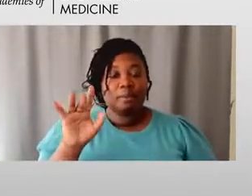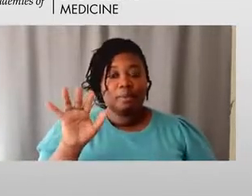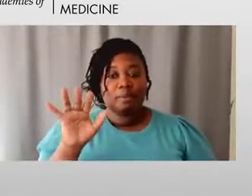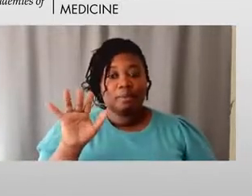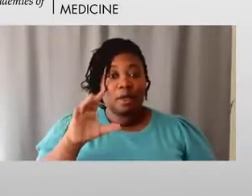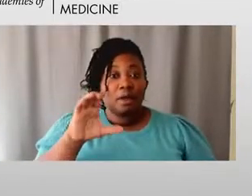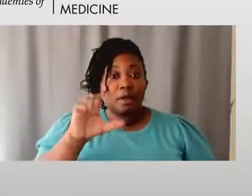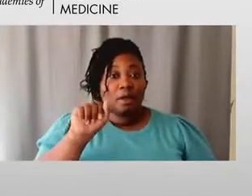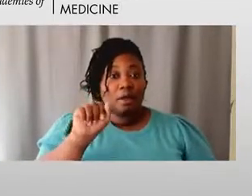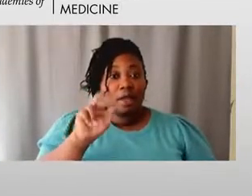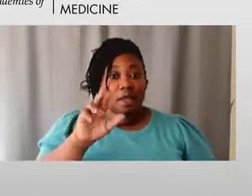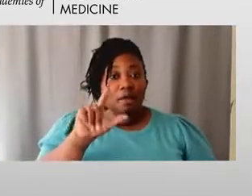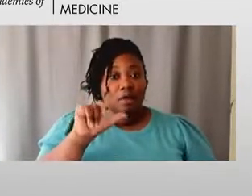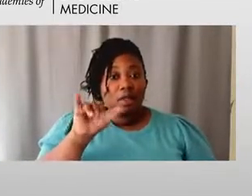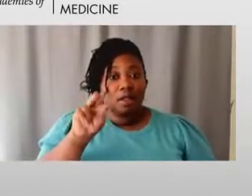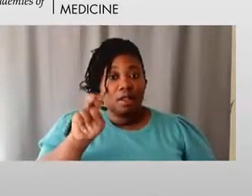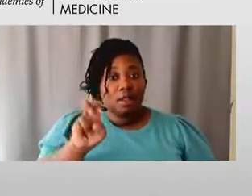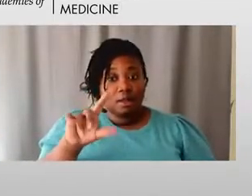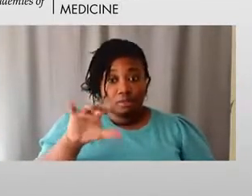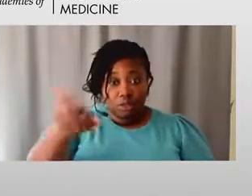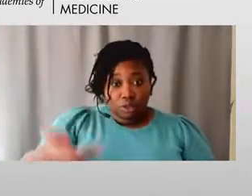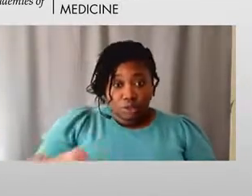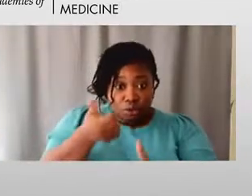Carolyn, how would you like to introduce yourself?